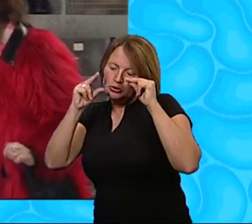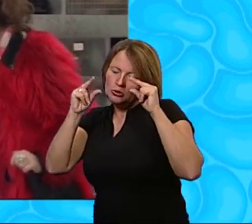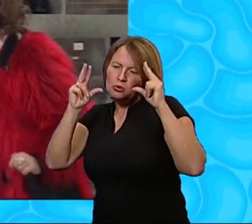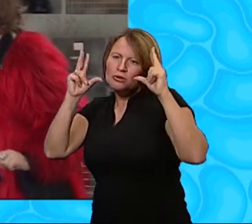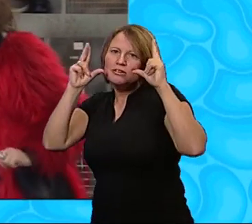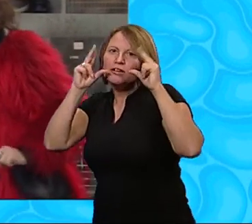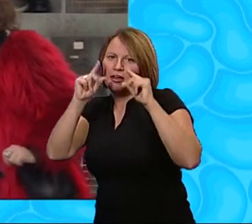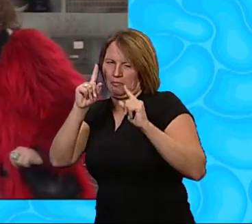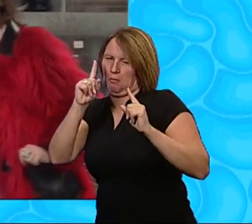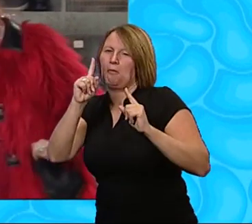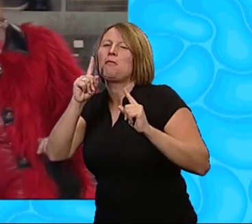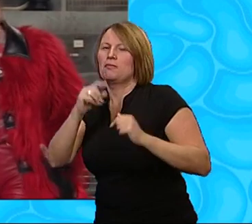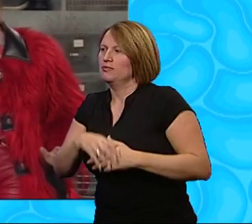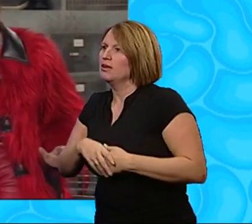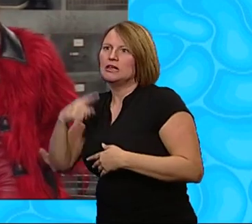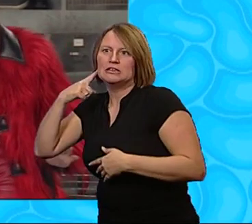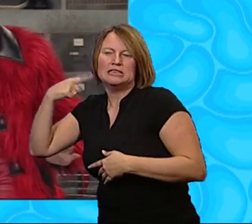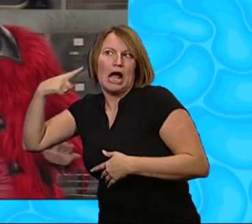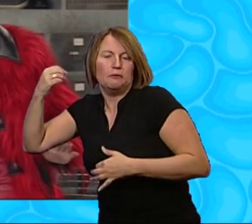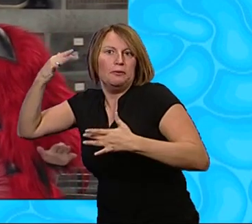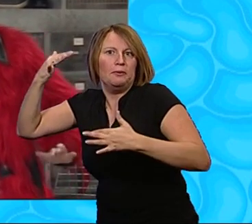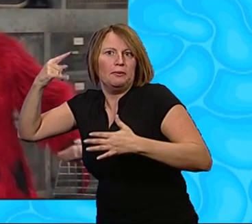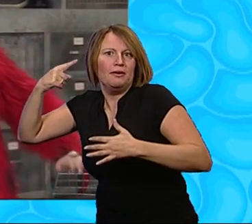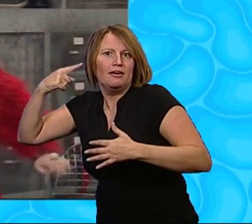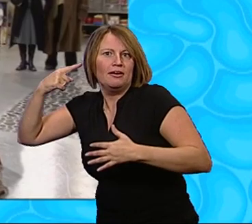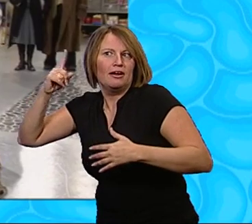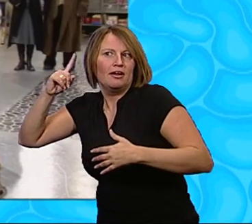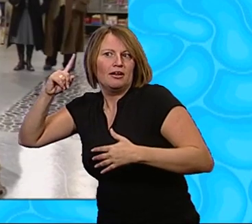Erm, a tinkling sound, perhaps